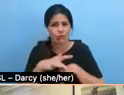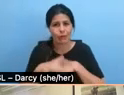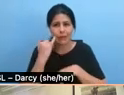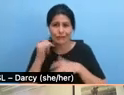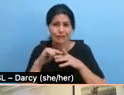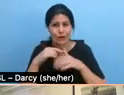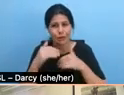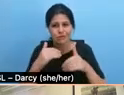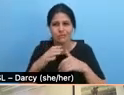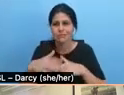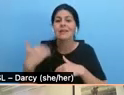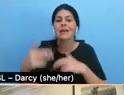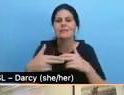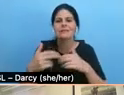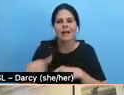slide, please, Abby.